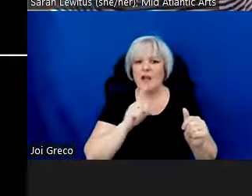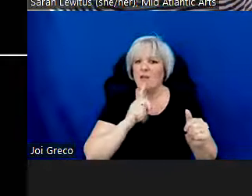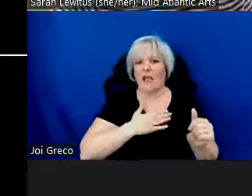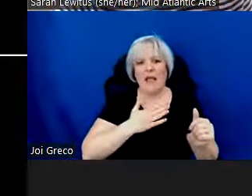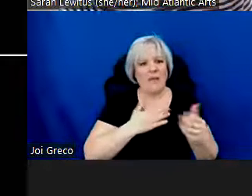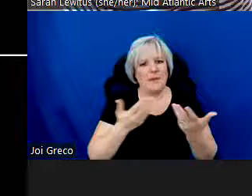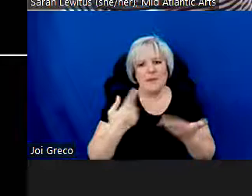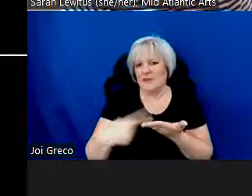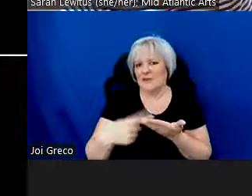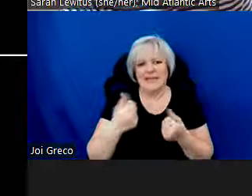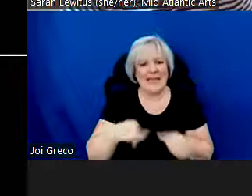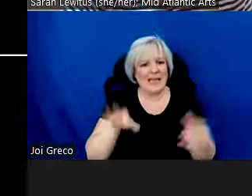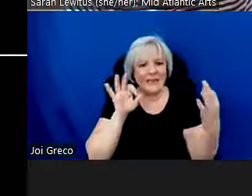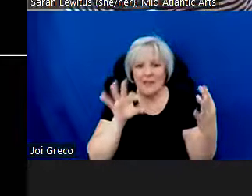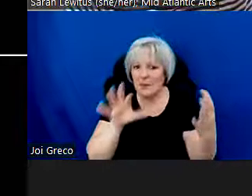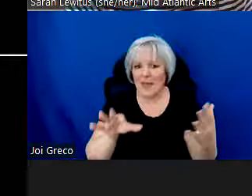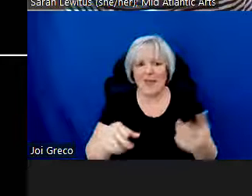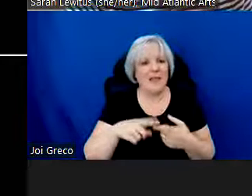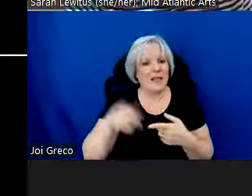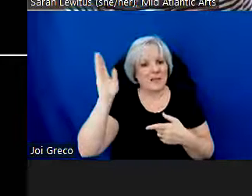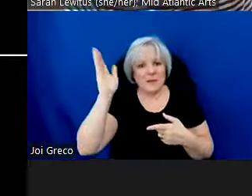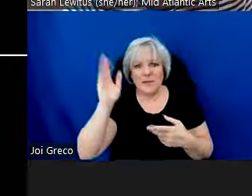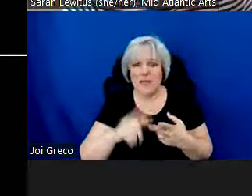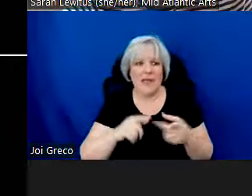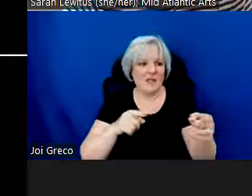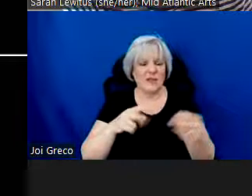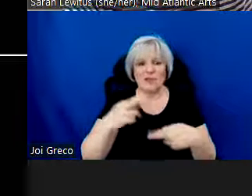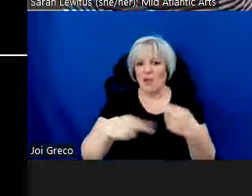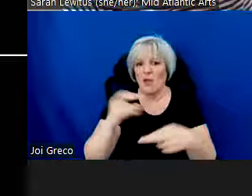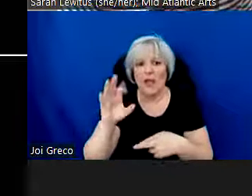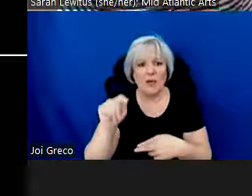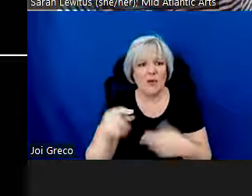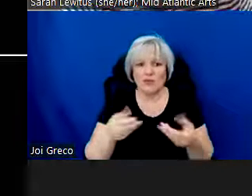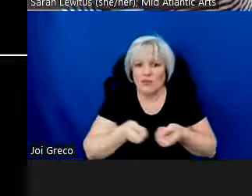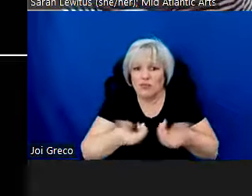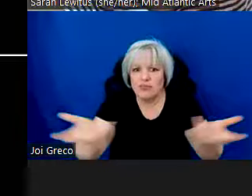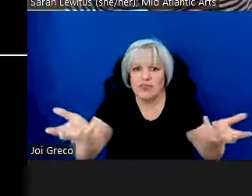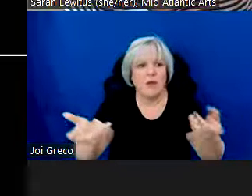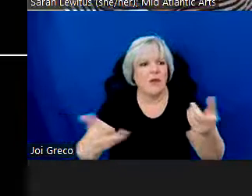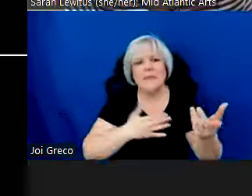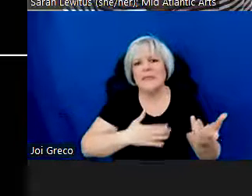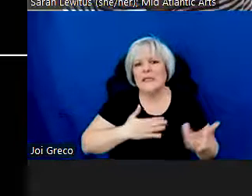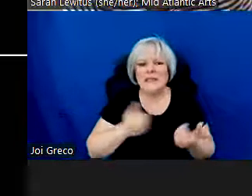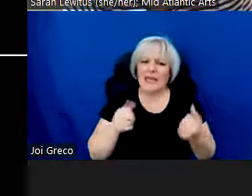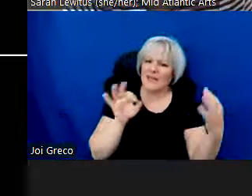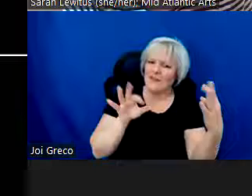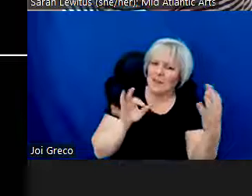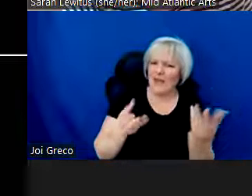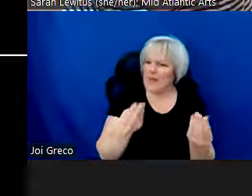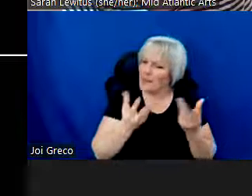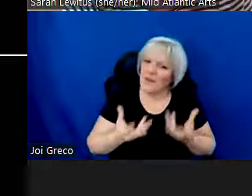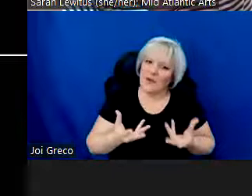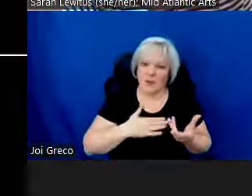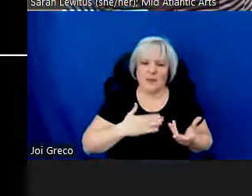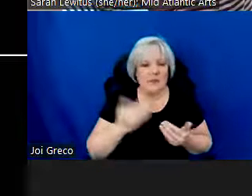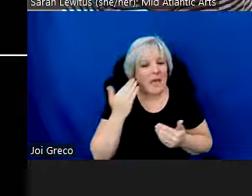with you about your feedback on the special presenter initiatives rollout for this year or about anything else here at Mid-Atlantic Arts.